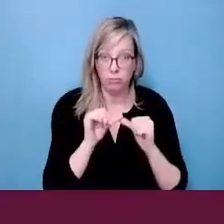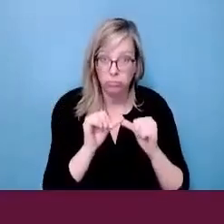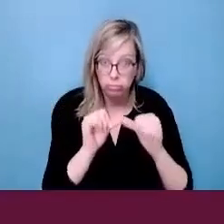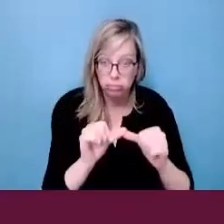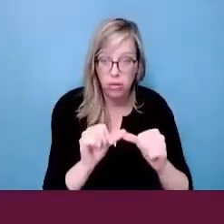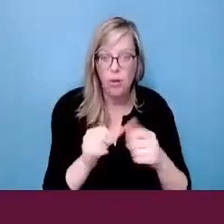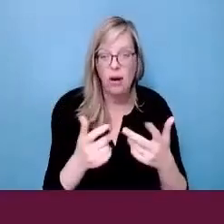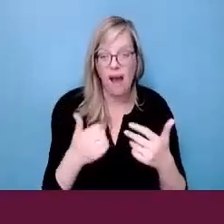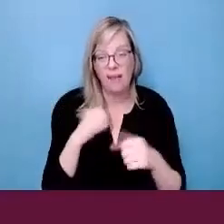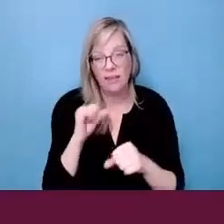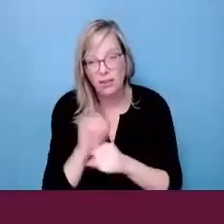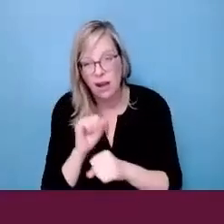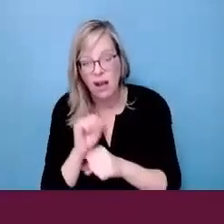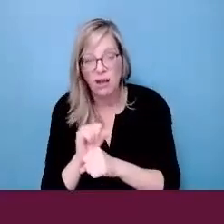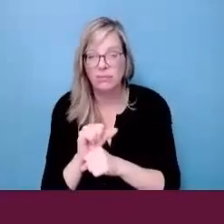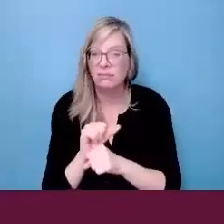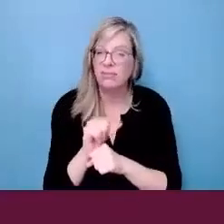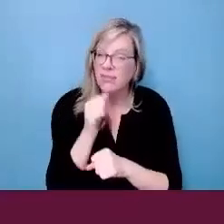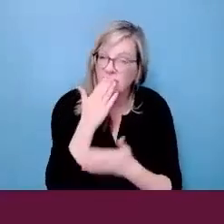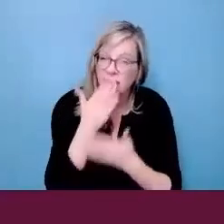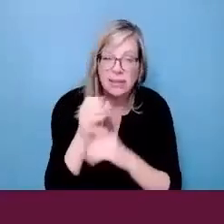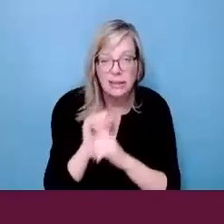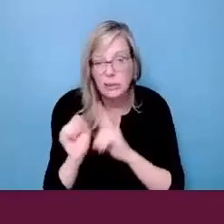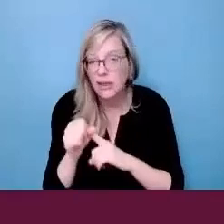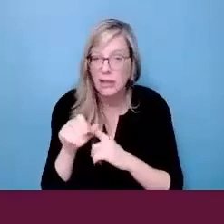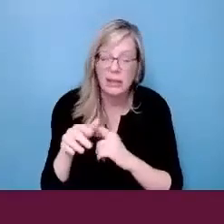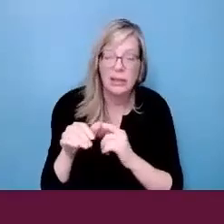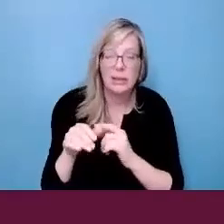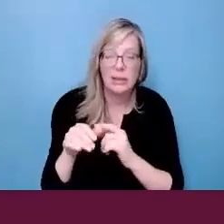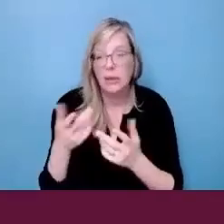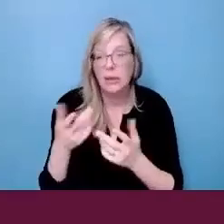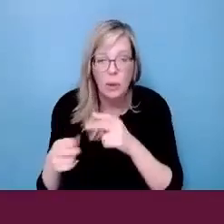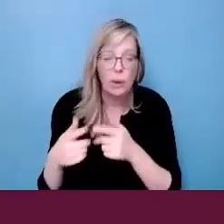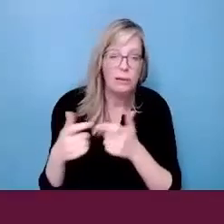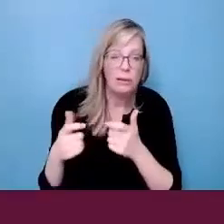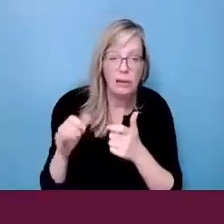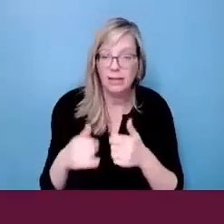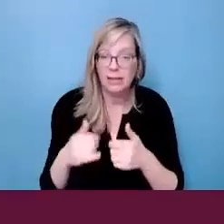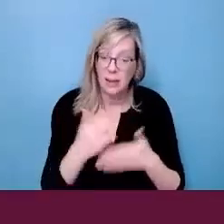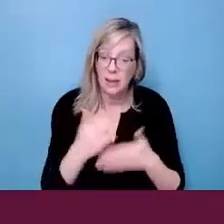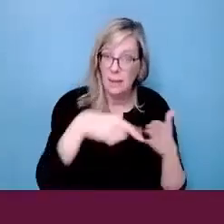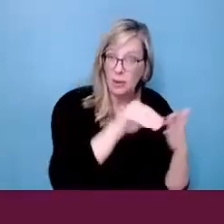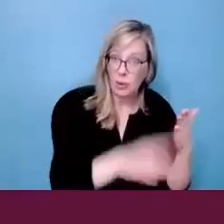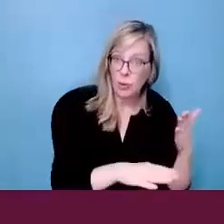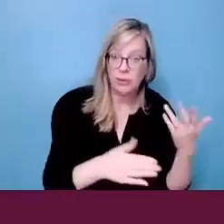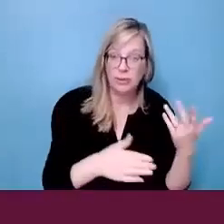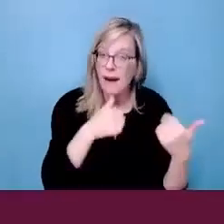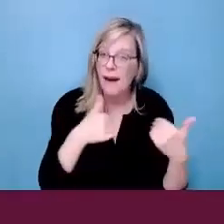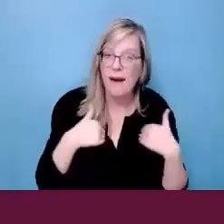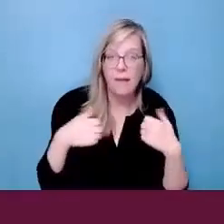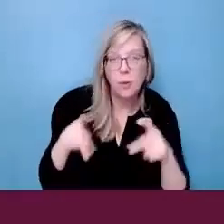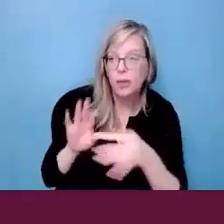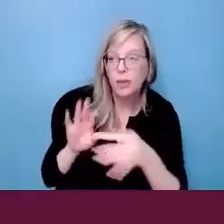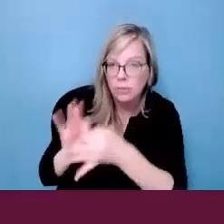and precarious employment is another one. This is especially problematic for workers with disabilities because they may not have